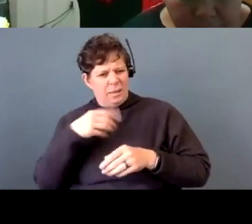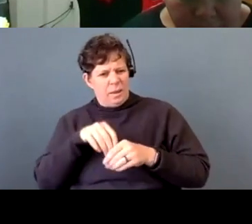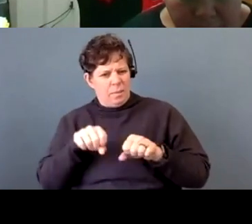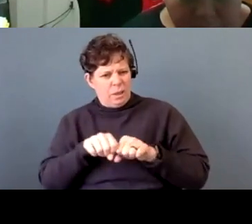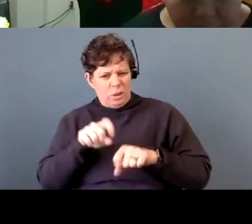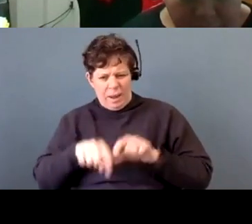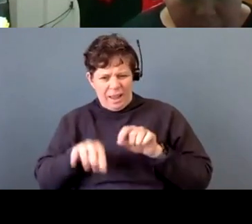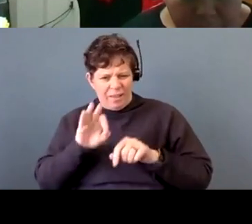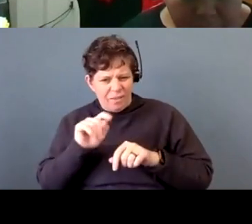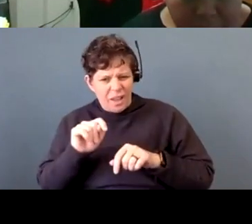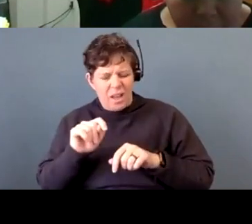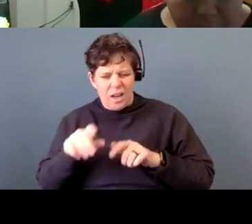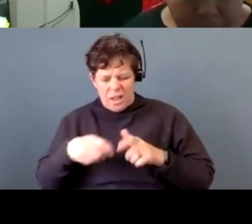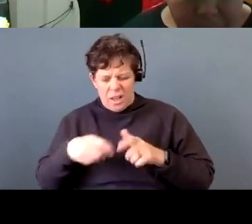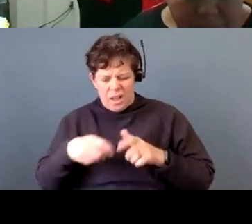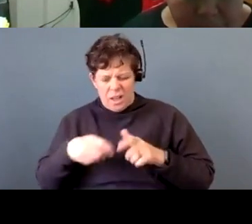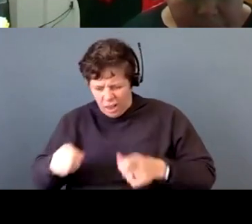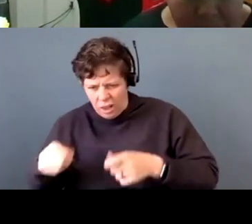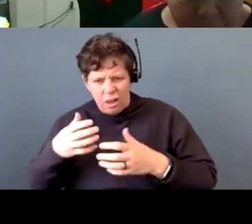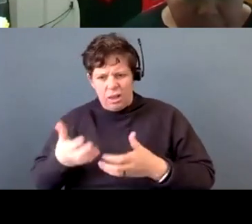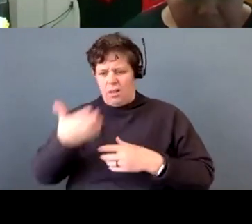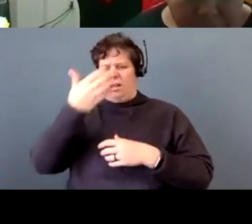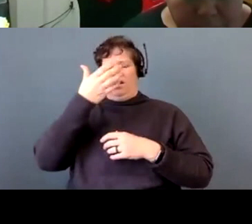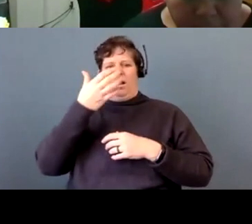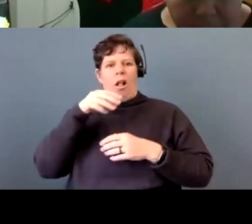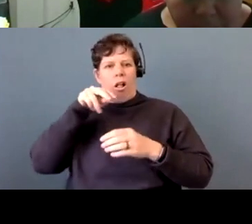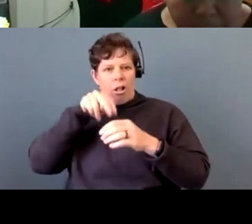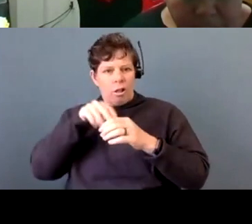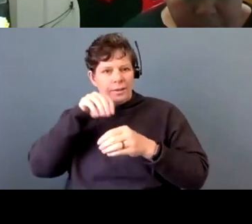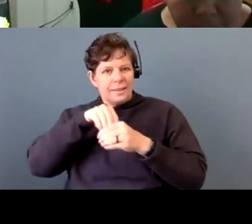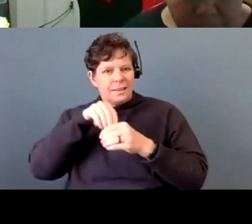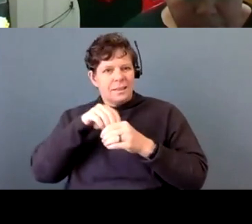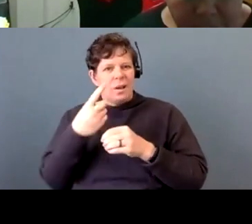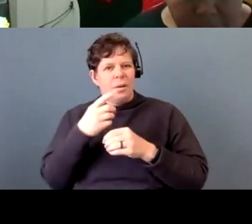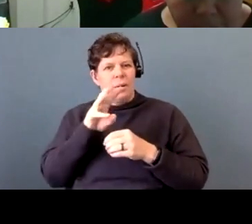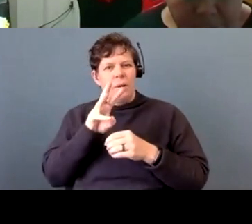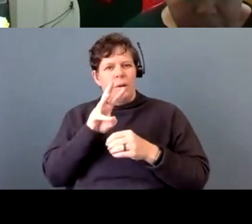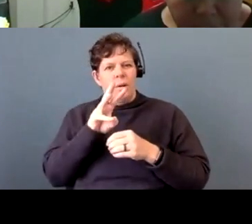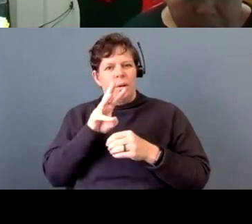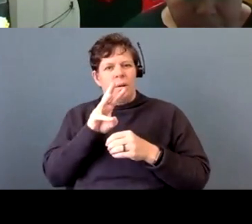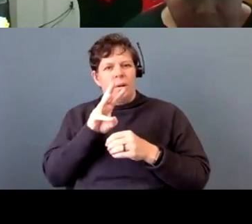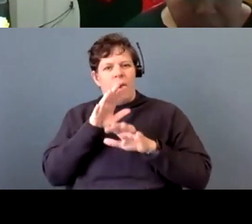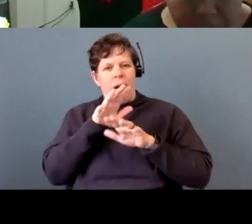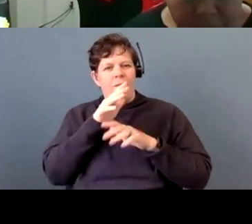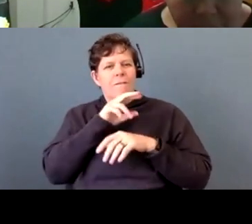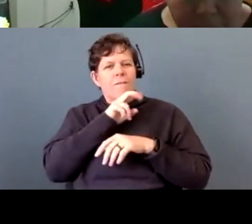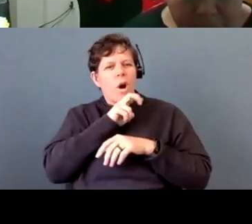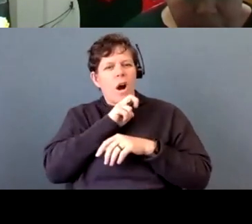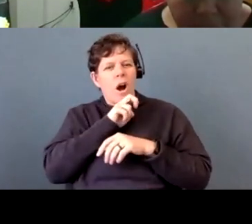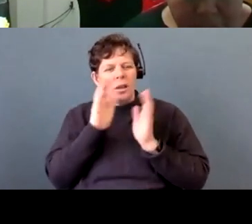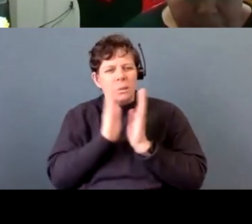And she pulled her shoe up to her face and looked at it. And one of those little wall frogs jumped out and landed on her